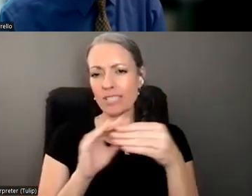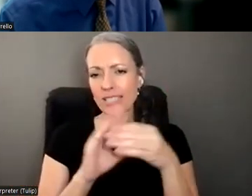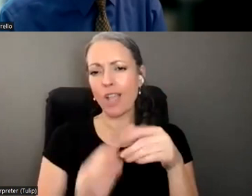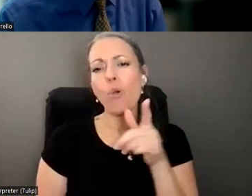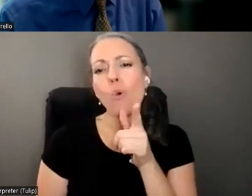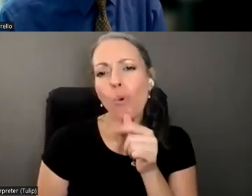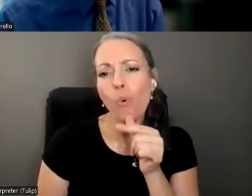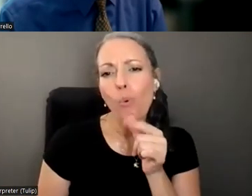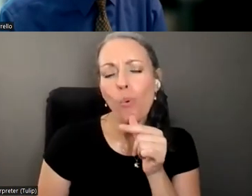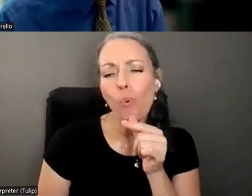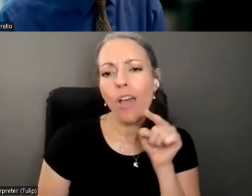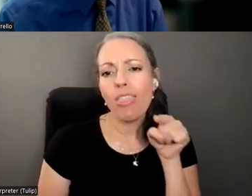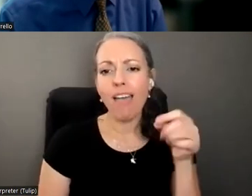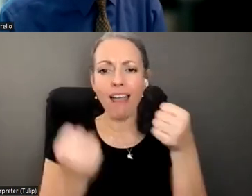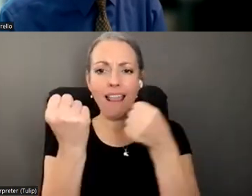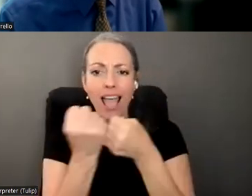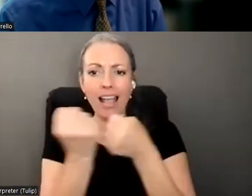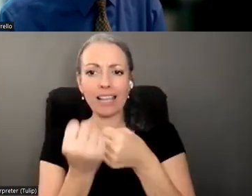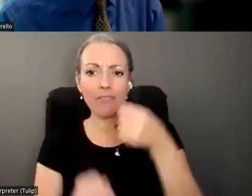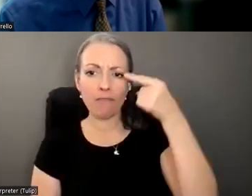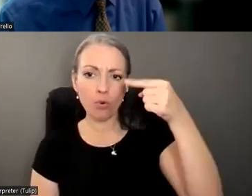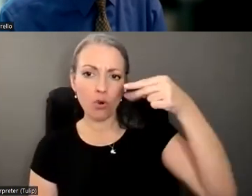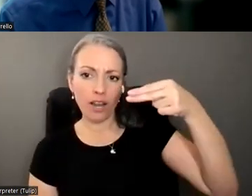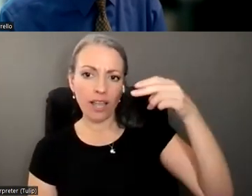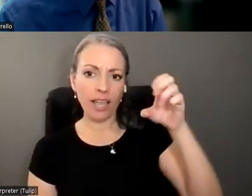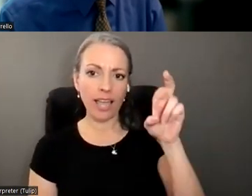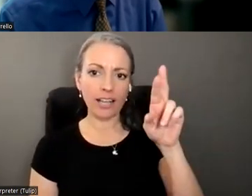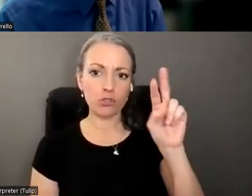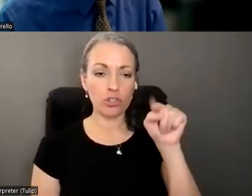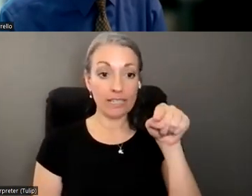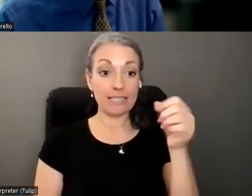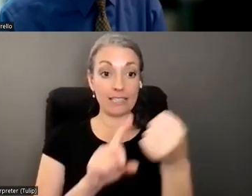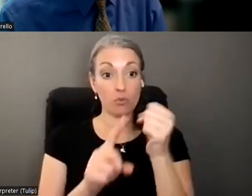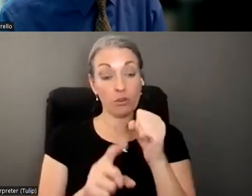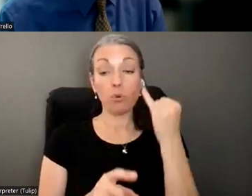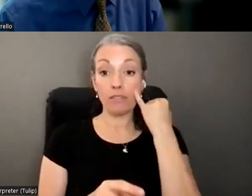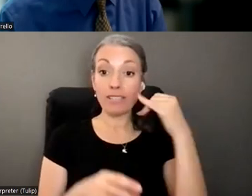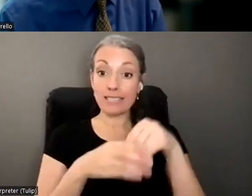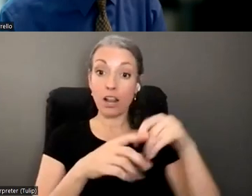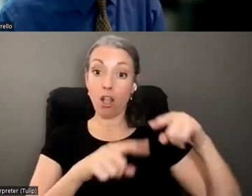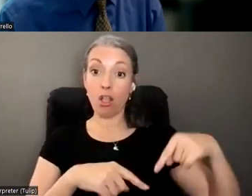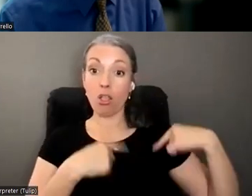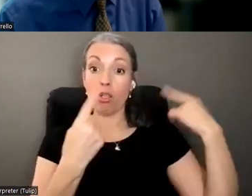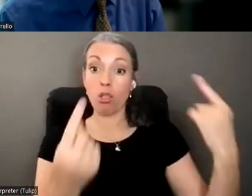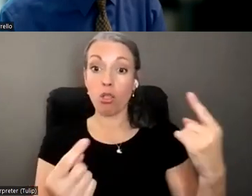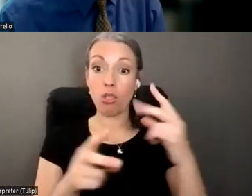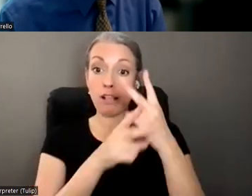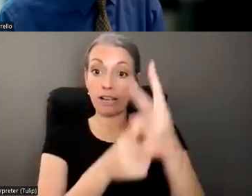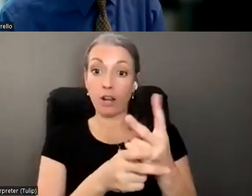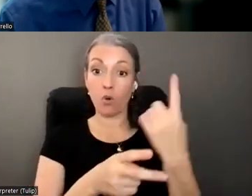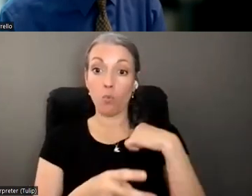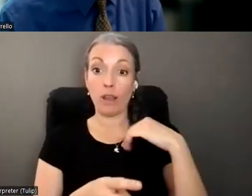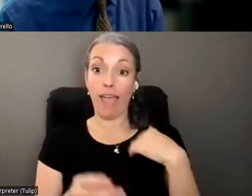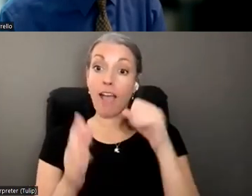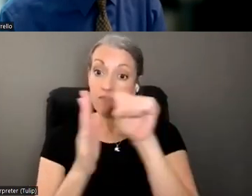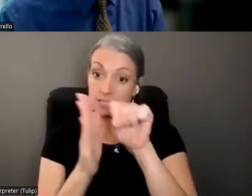who is, you know, the advocate for Hector in that situation? Well, if, if Hector's in long-term care, we have a statewide program to serve as